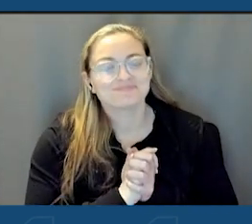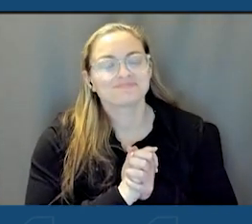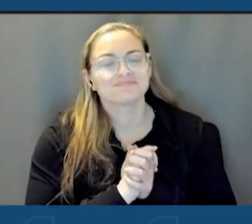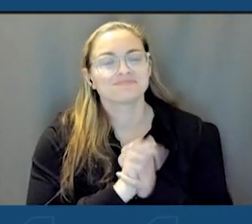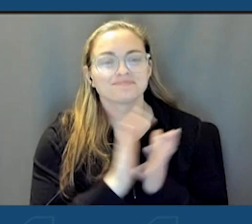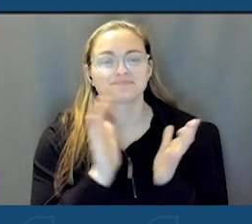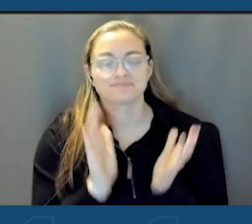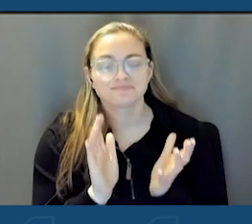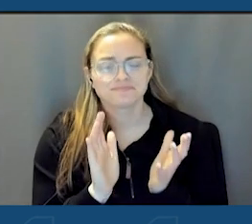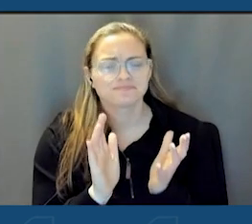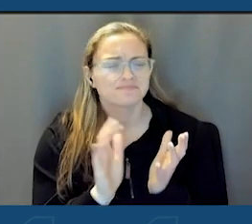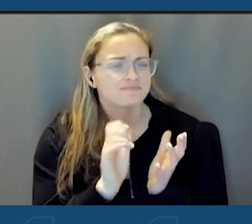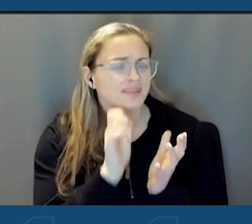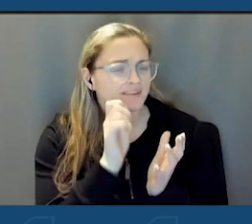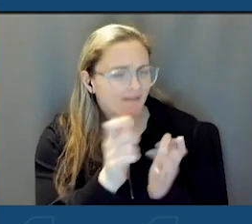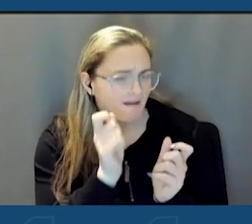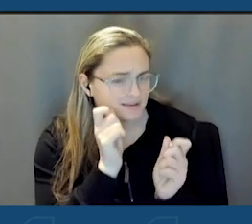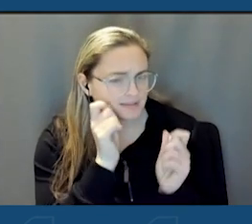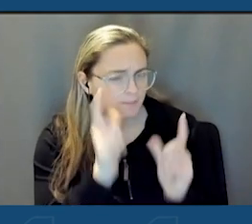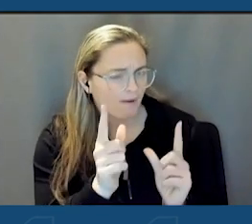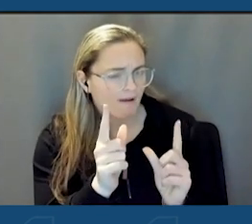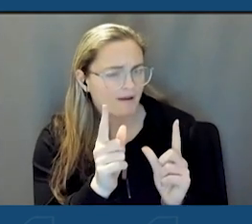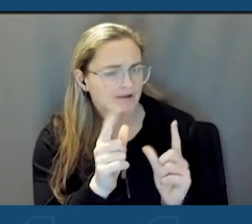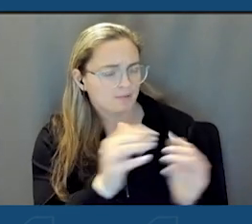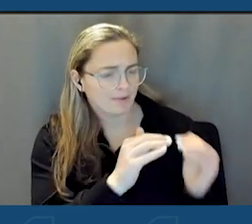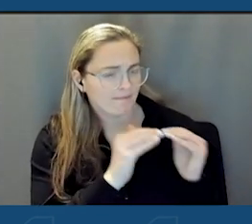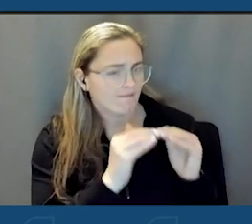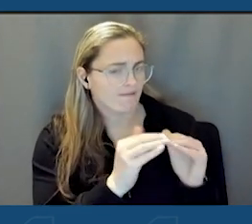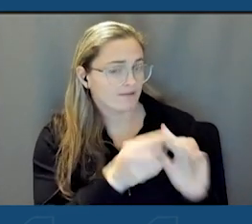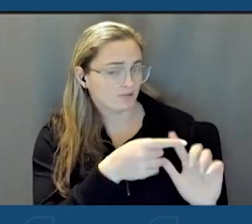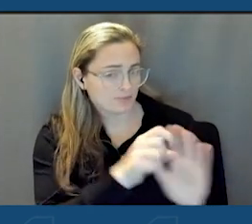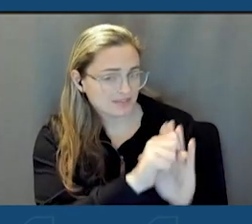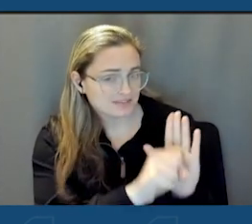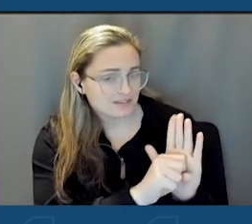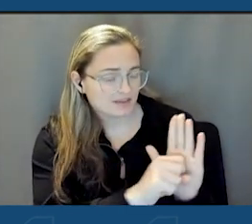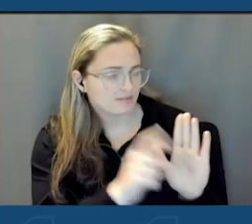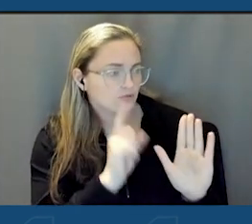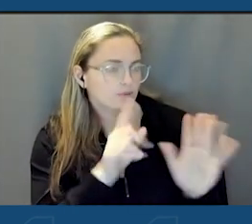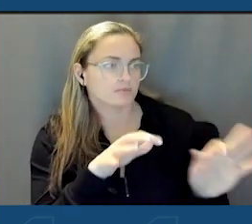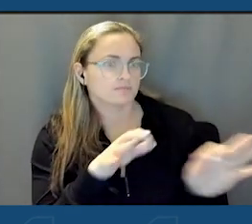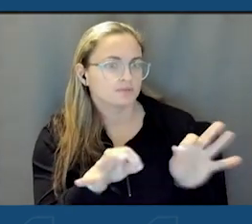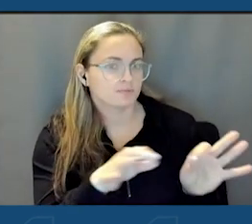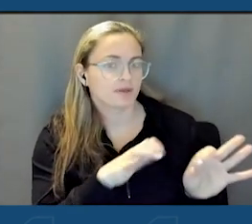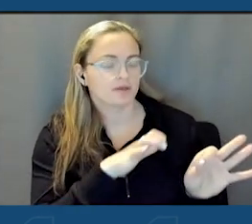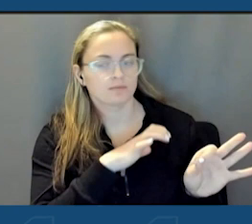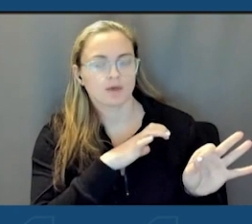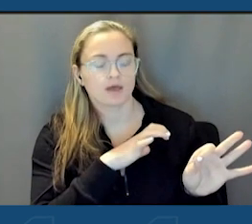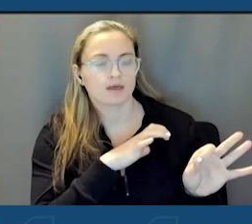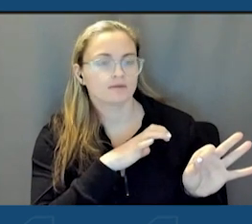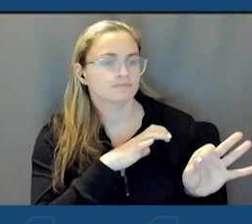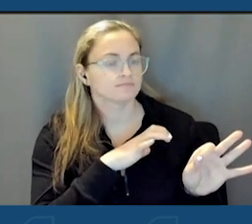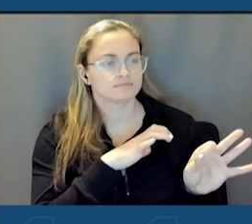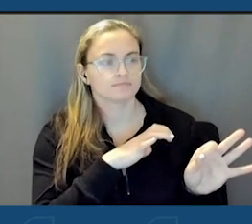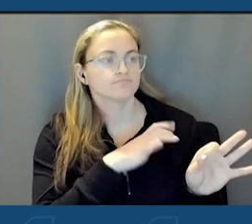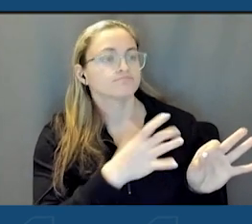It will not be a surprise to my colleagues at the state for me to explain my affinity for the downtown